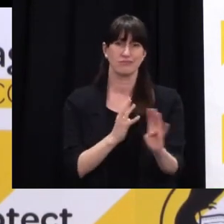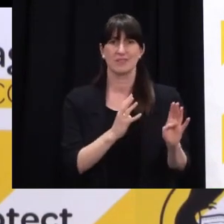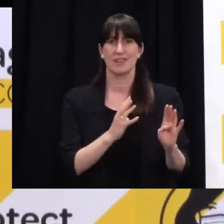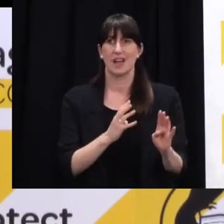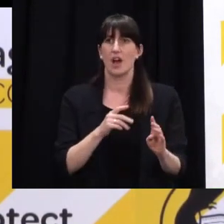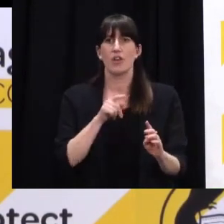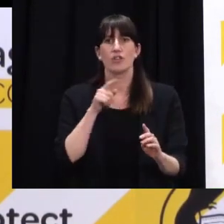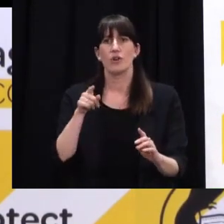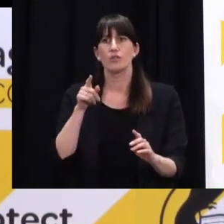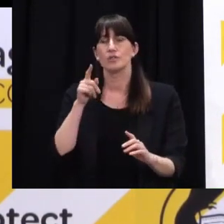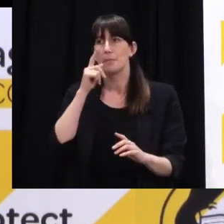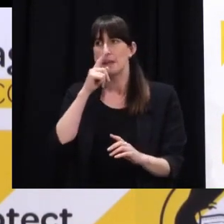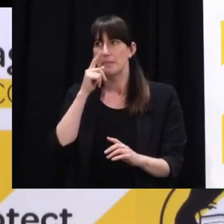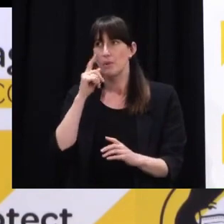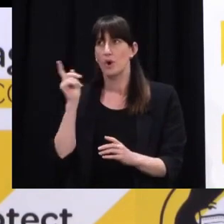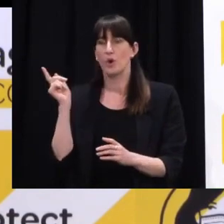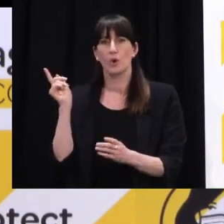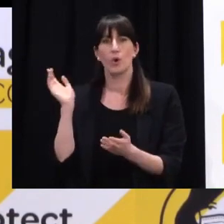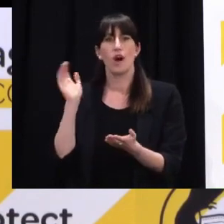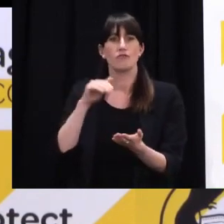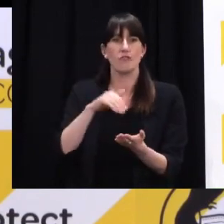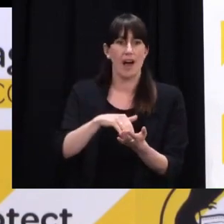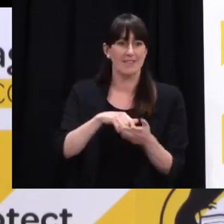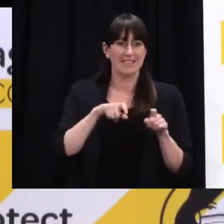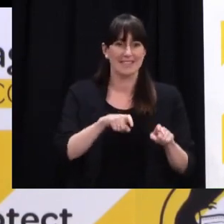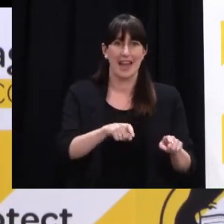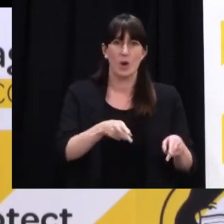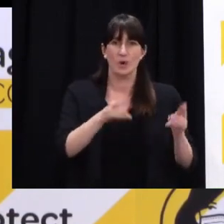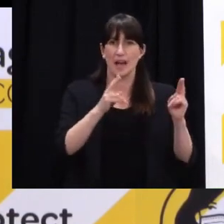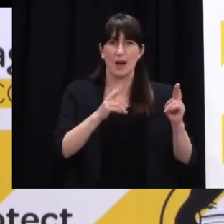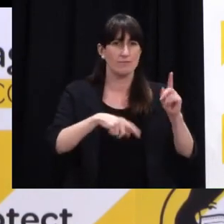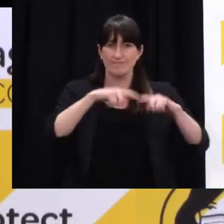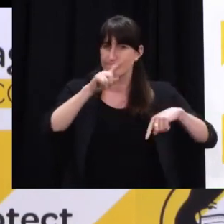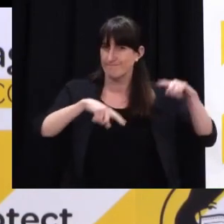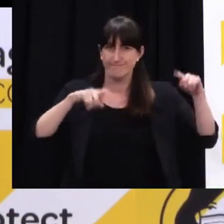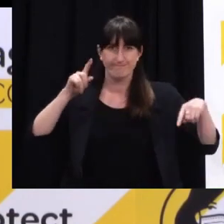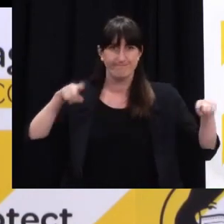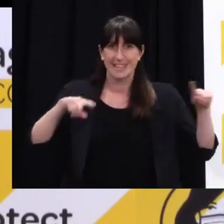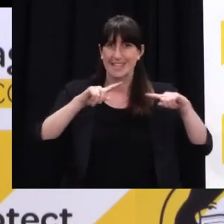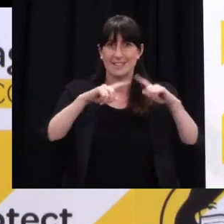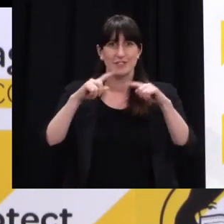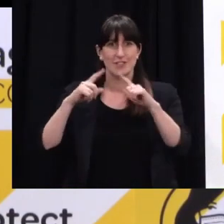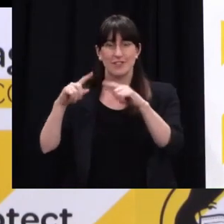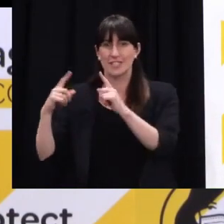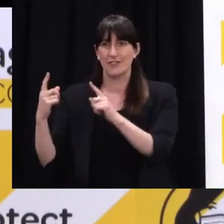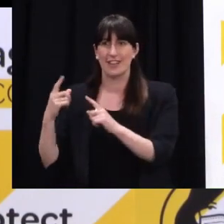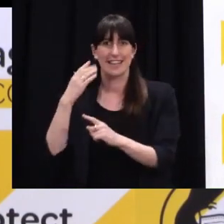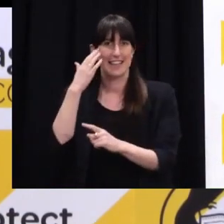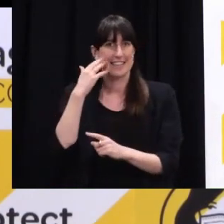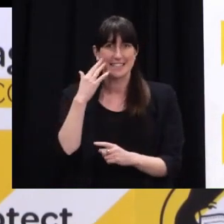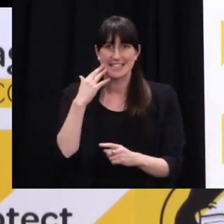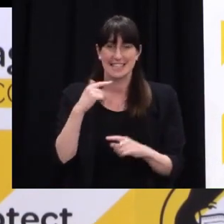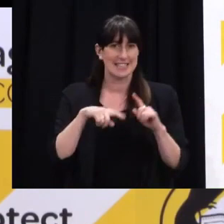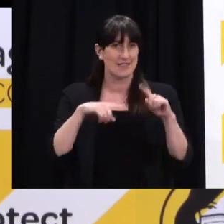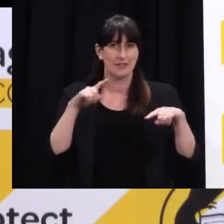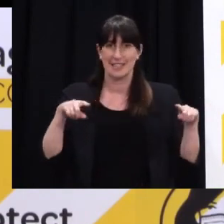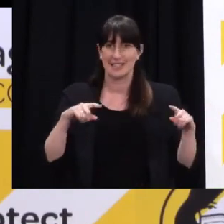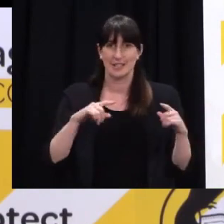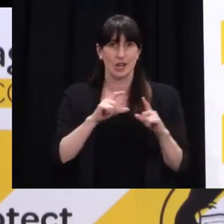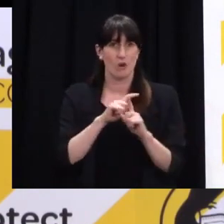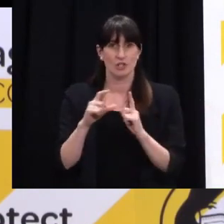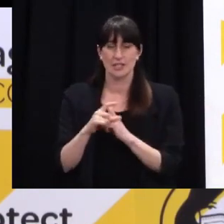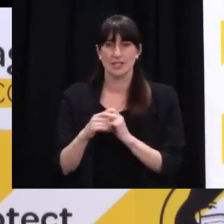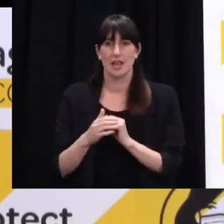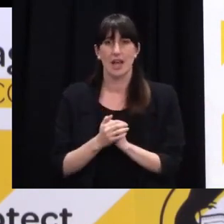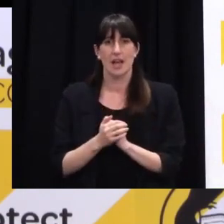and a range of different walks of life. But what we, of course, recognise is it's not just enough to have information provided in